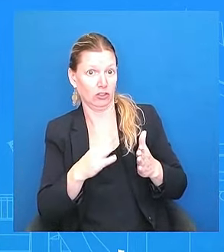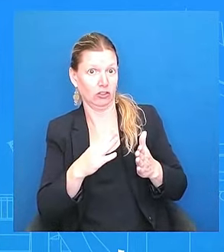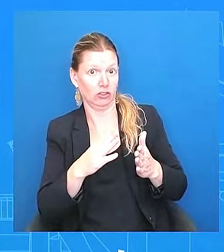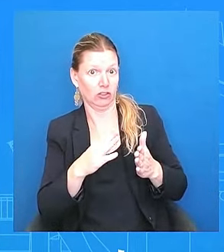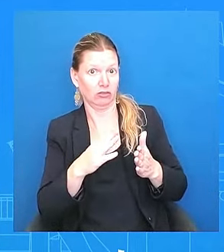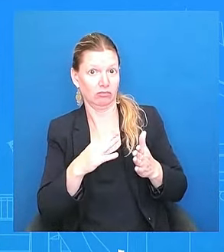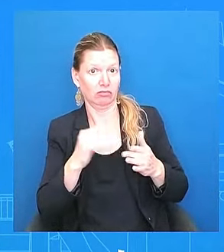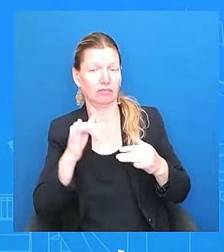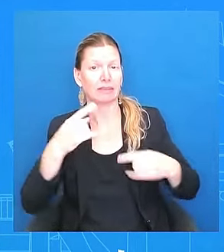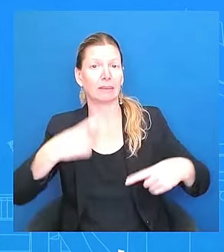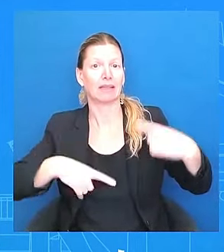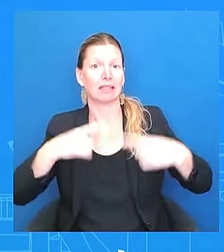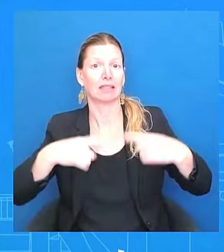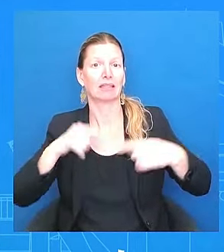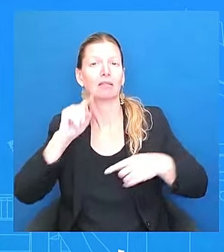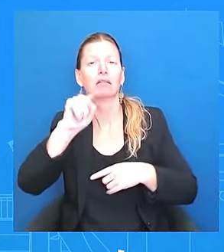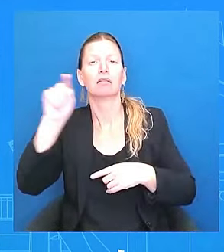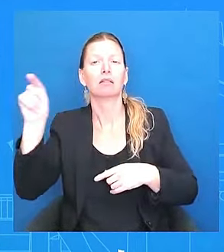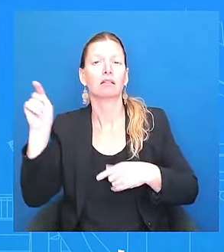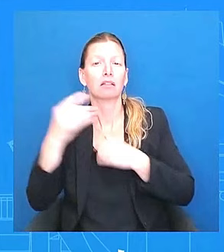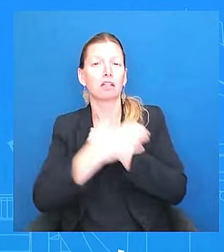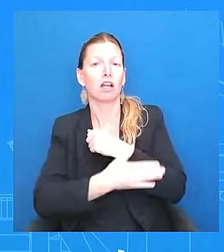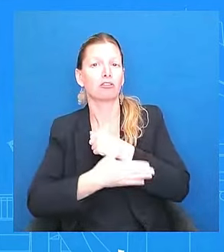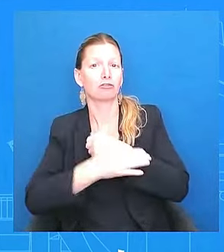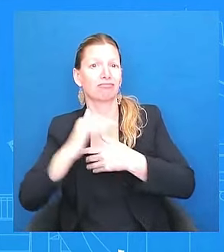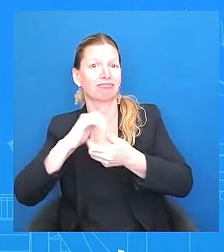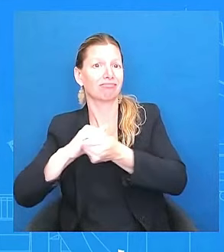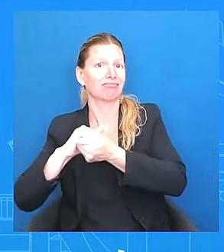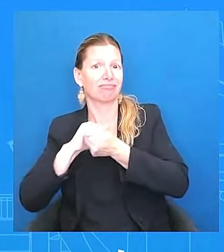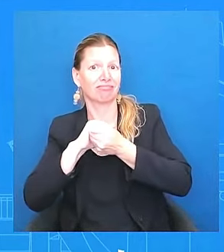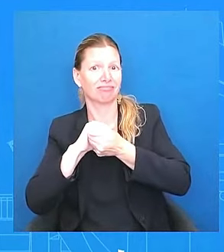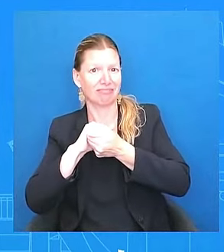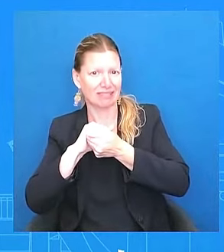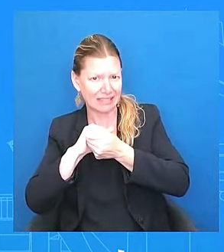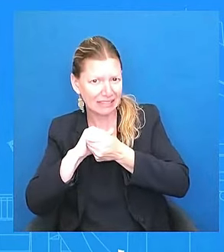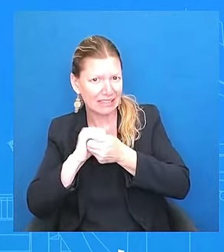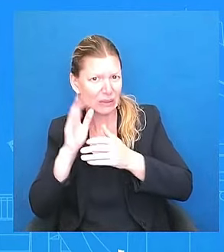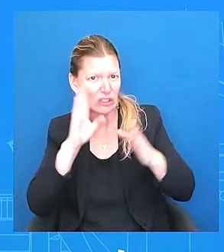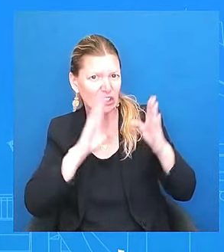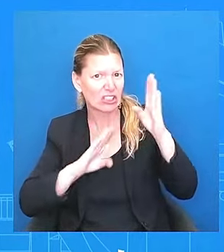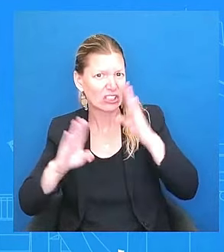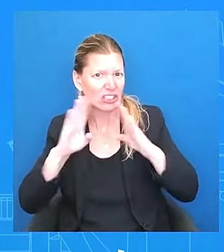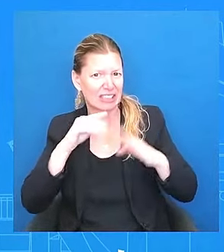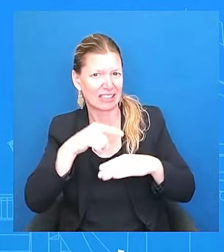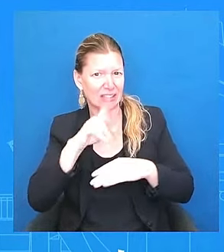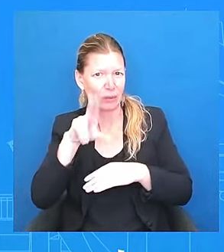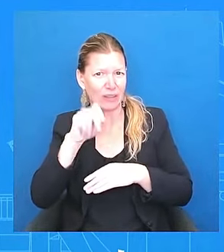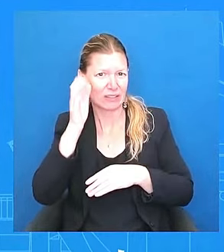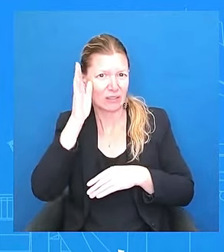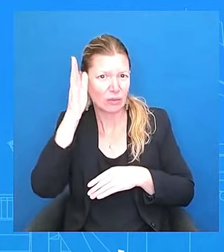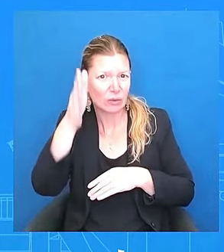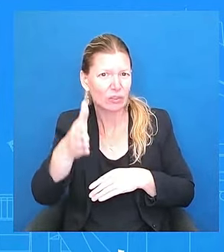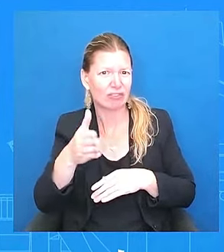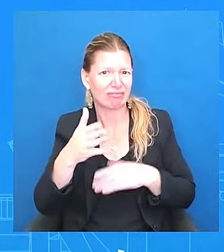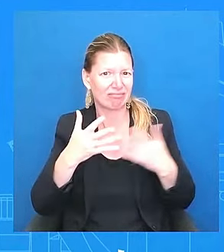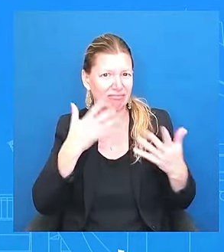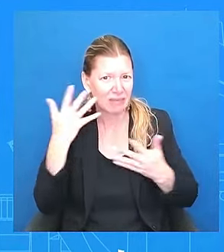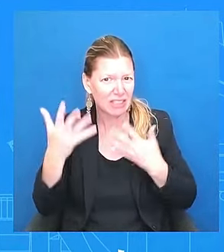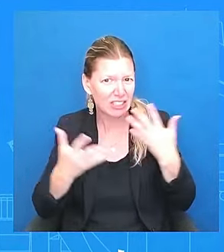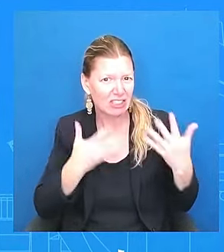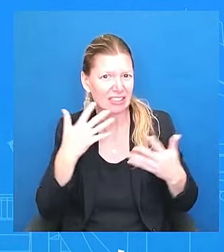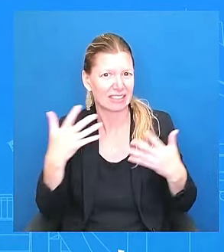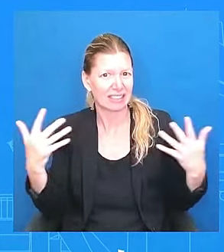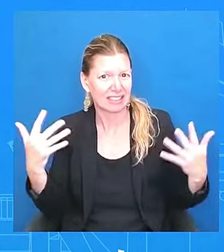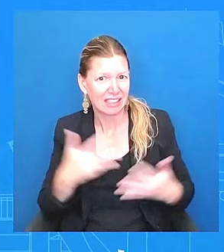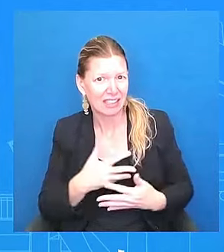that it is a scary and embarrassing time for the country, and that U.S. leadership is at stake. And one said, imagine the watch party in Beijing and Moscow. So